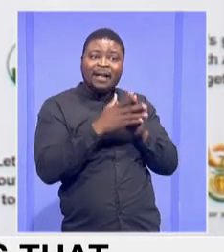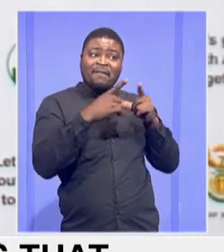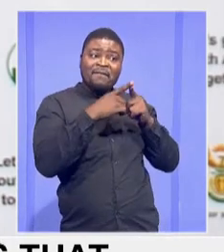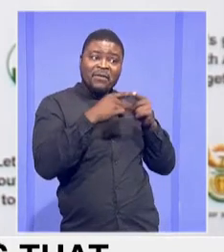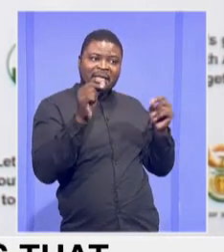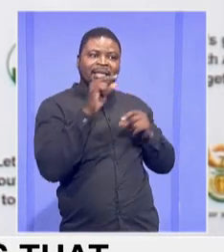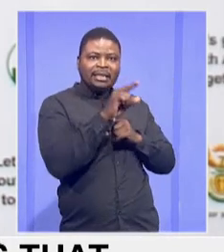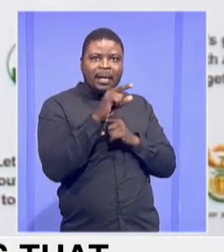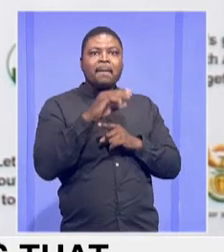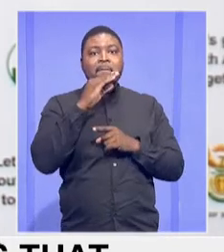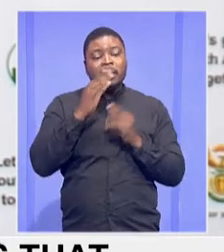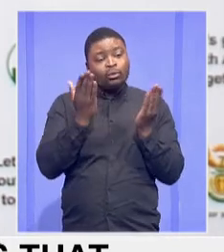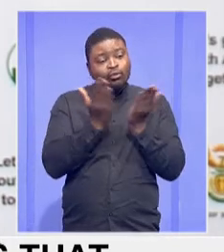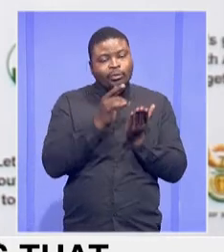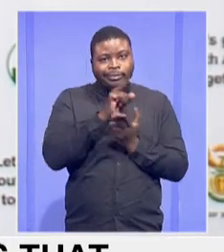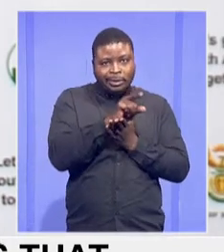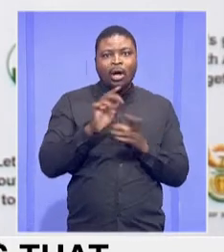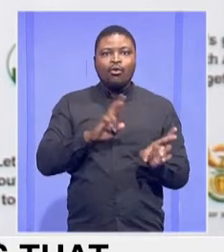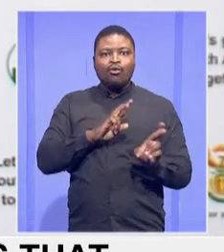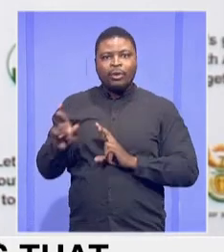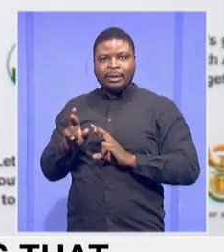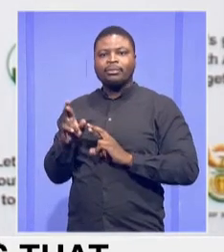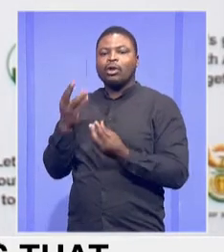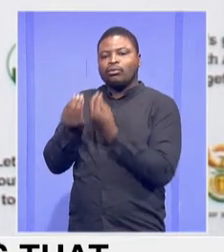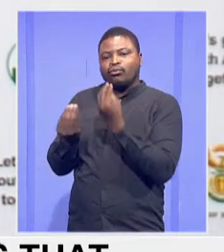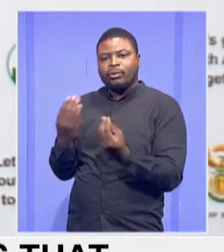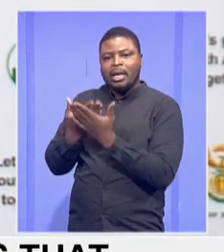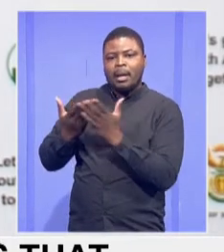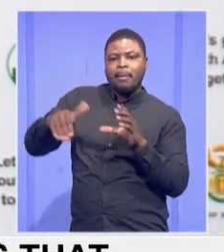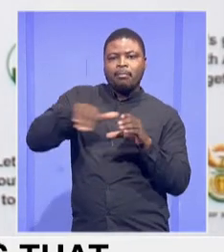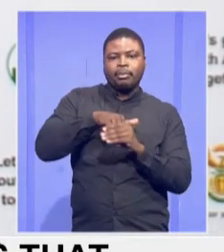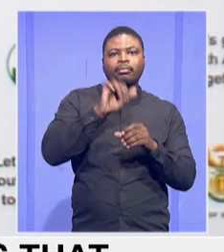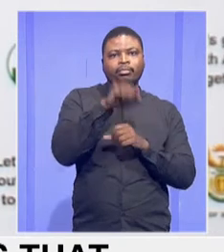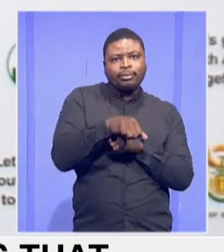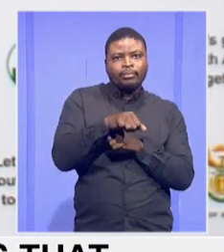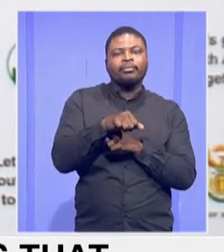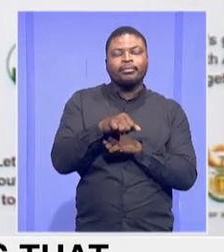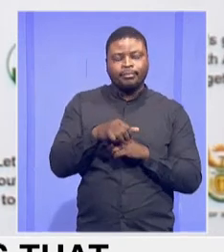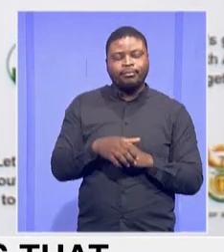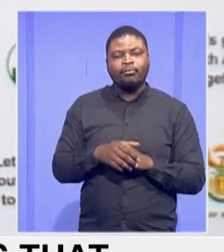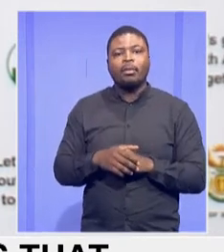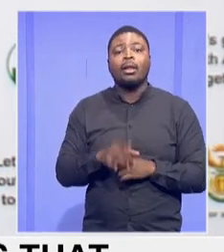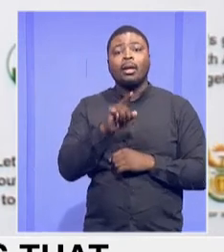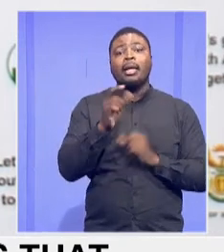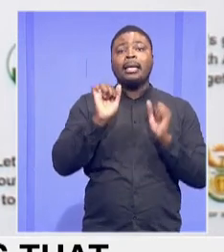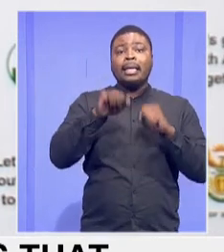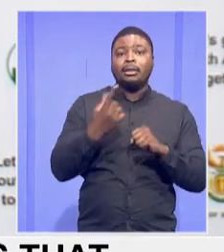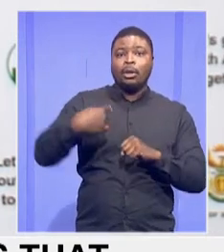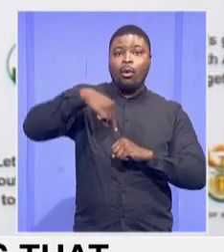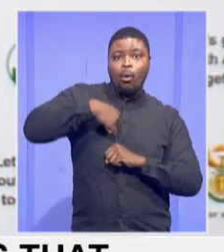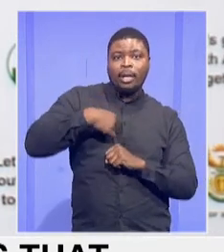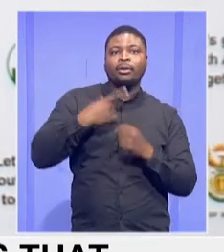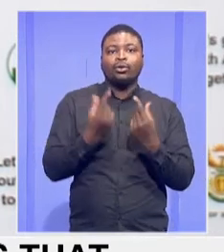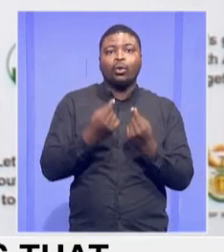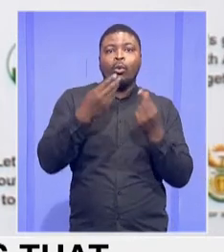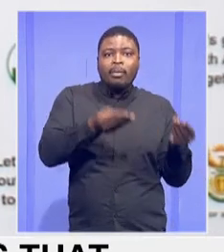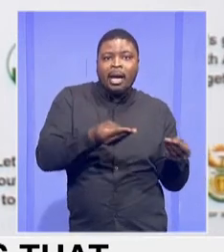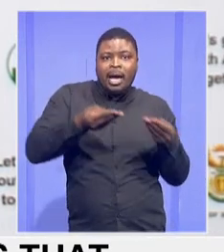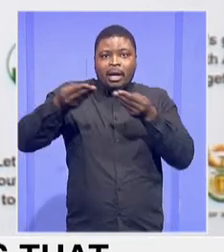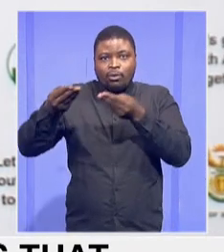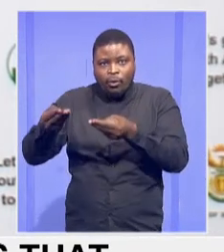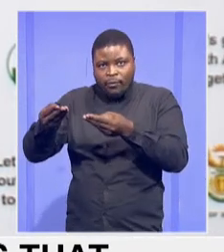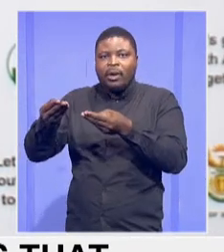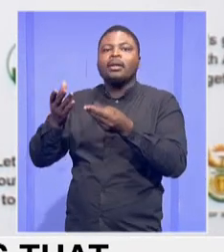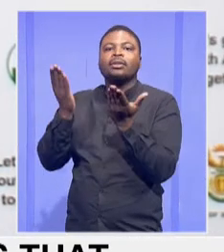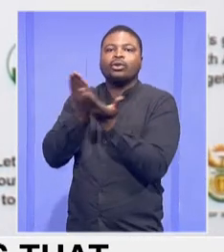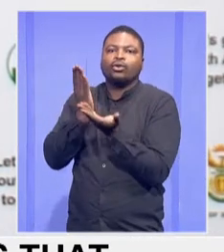for the purpose that it was intended for. And we do hand over many of the schools. It gives